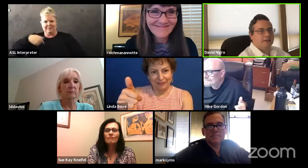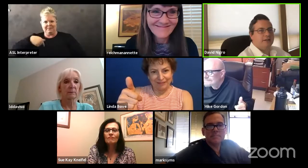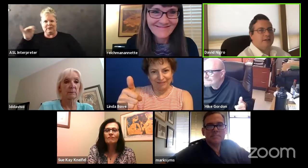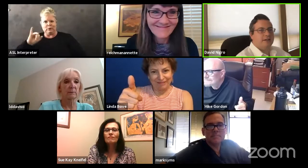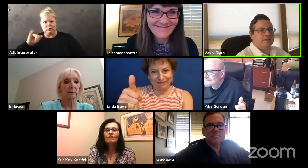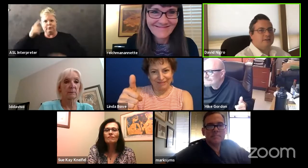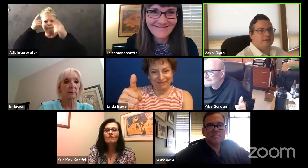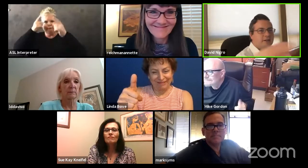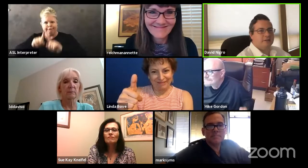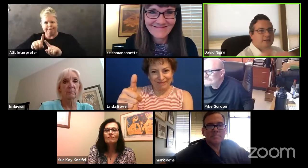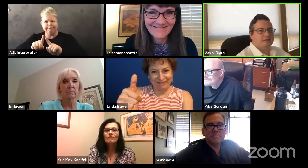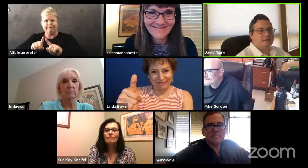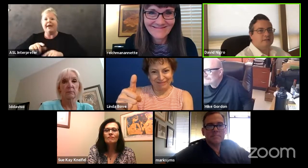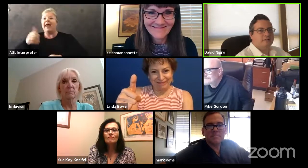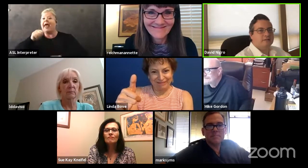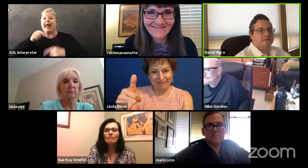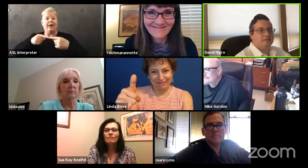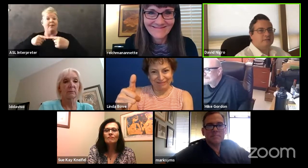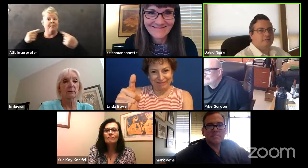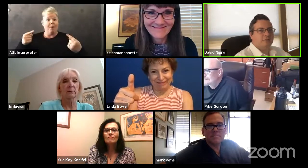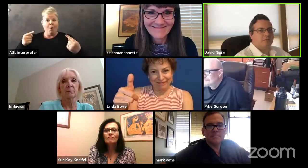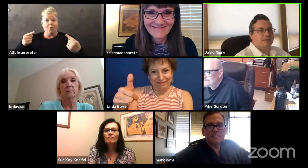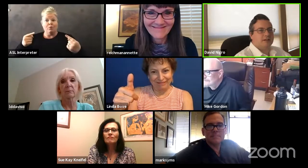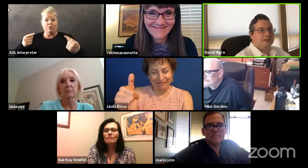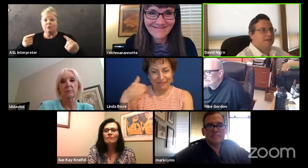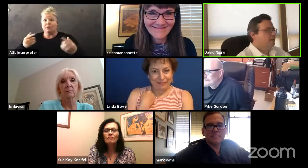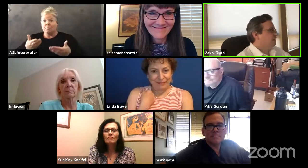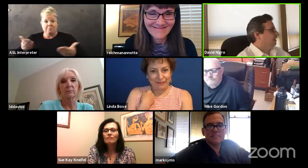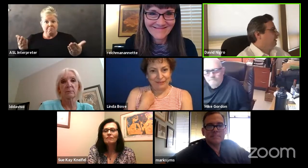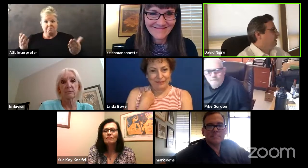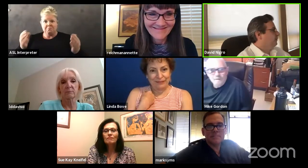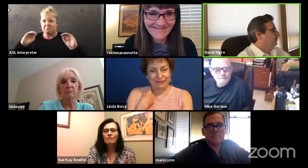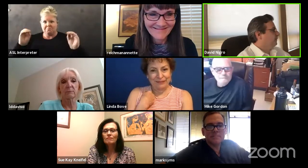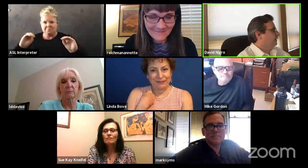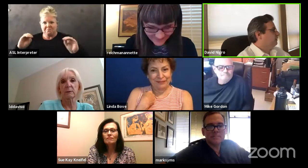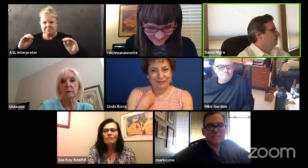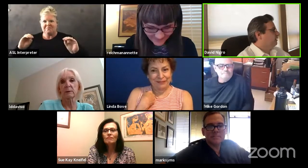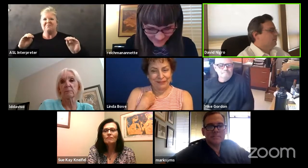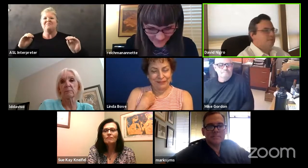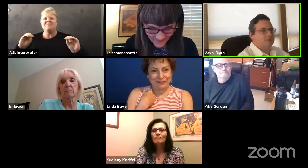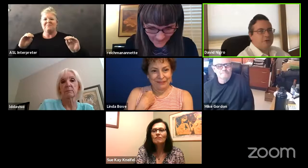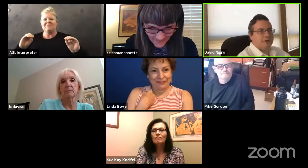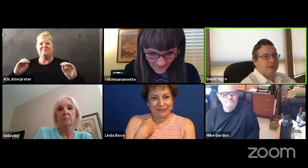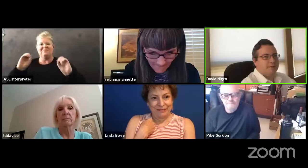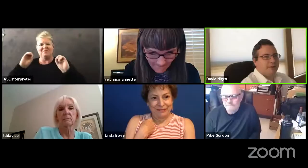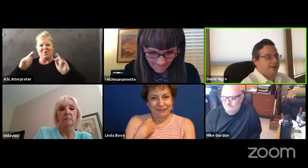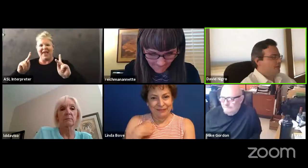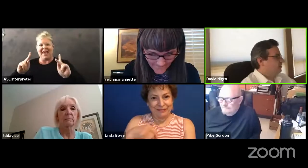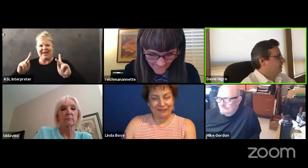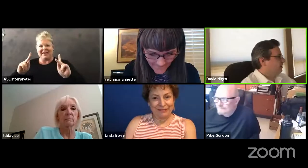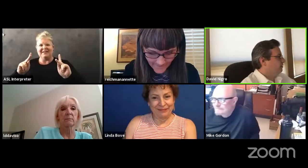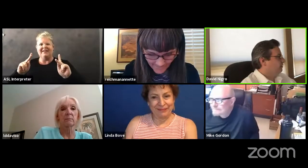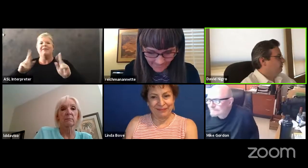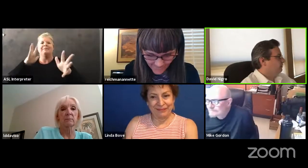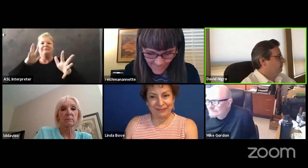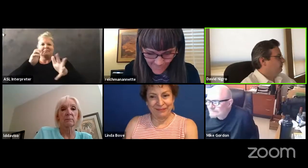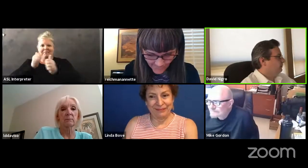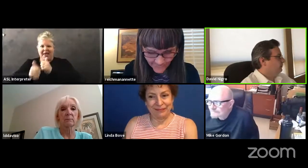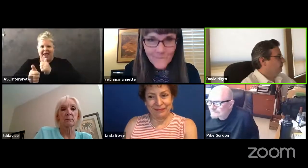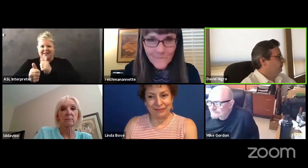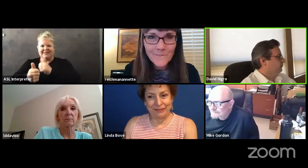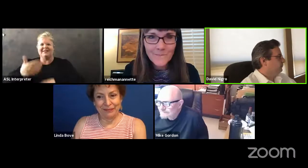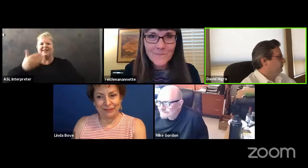Any nays? Obviously that's, there's not. So that motion passes. Thank you.